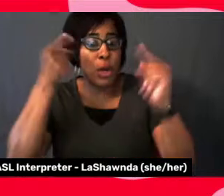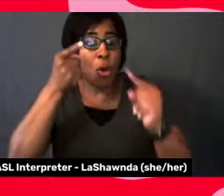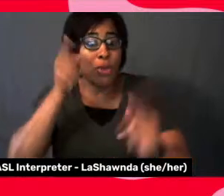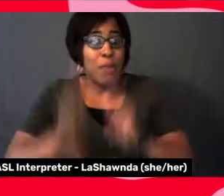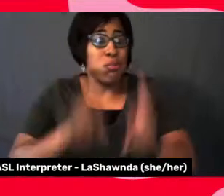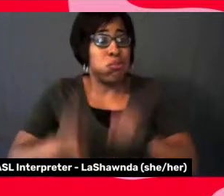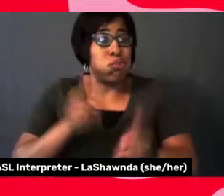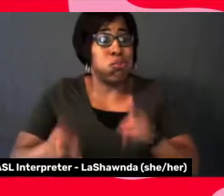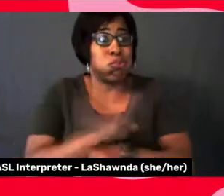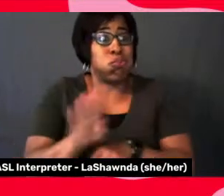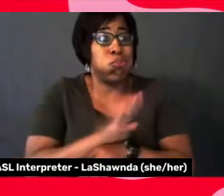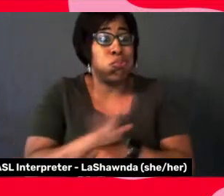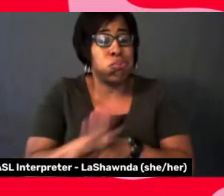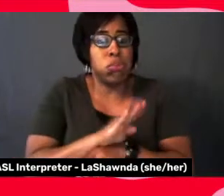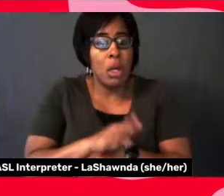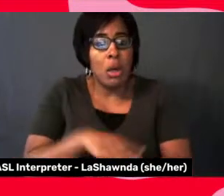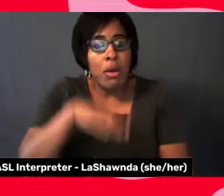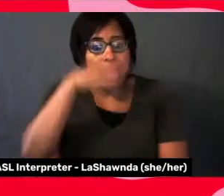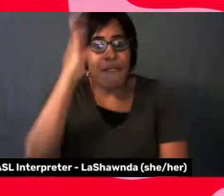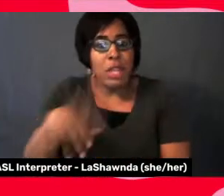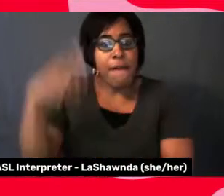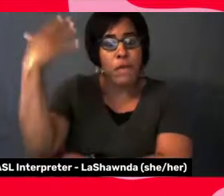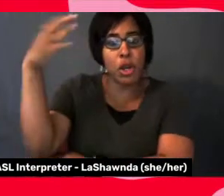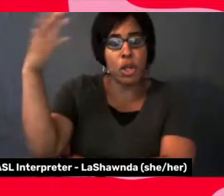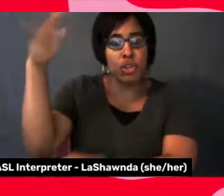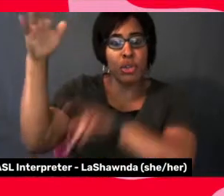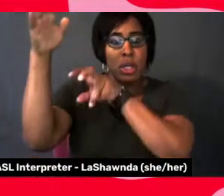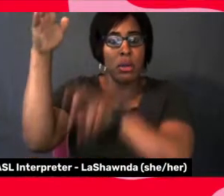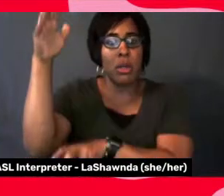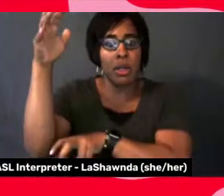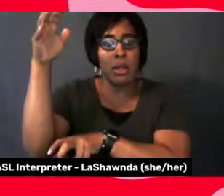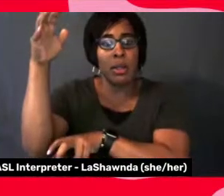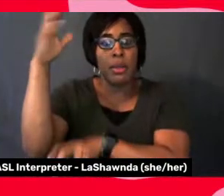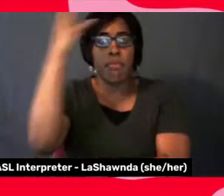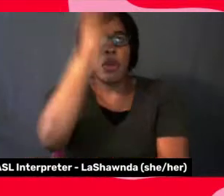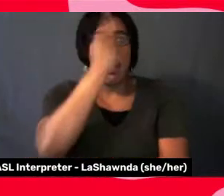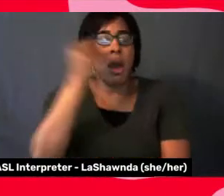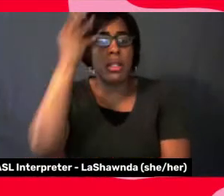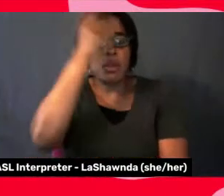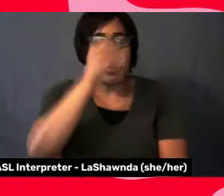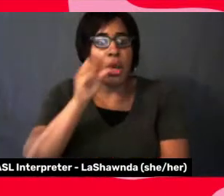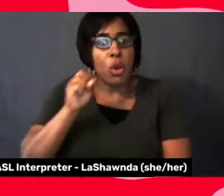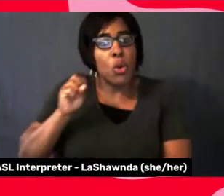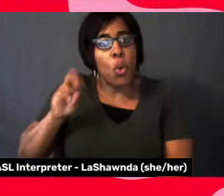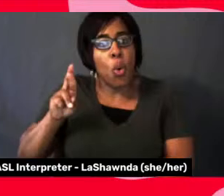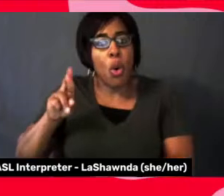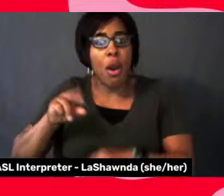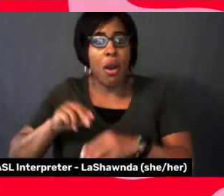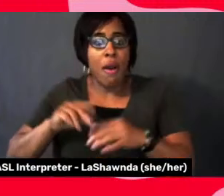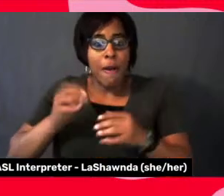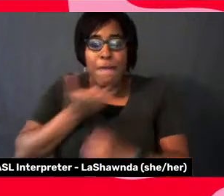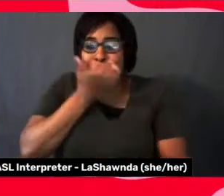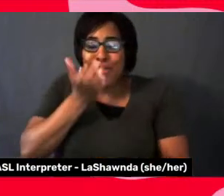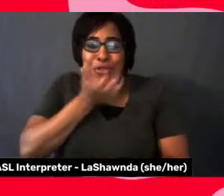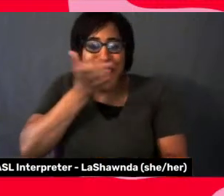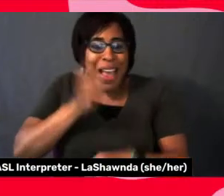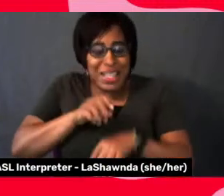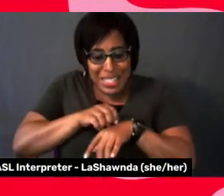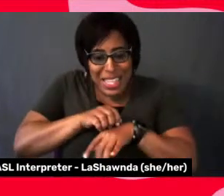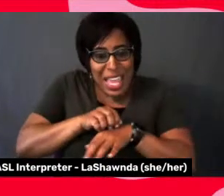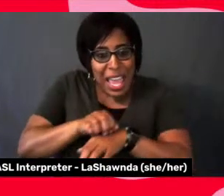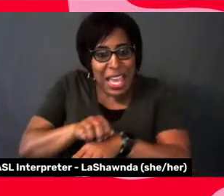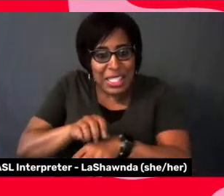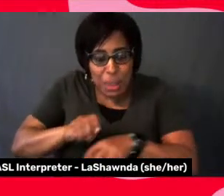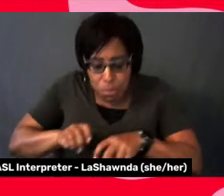a tree and just contemplated, just watch the ants all over the grass, you know, and see that